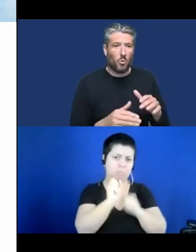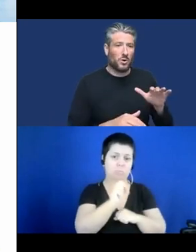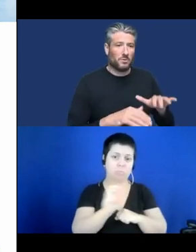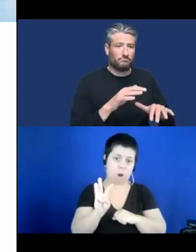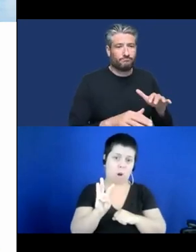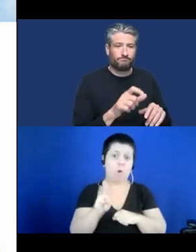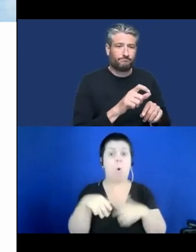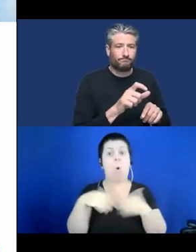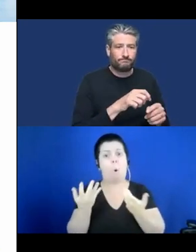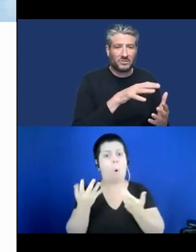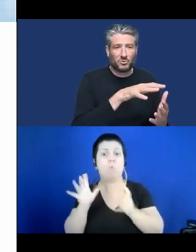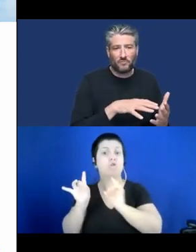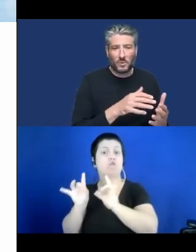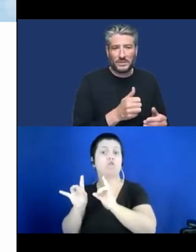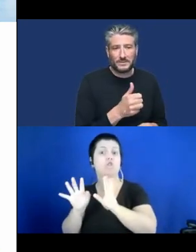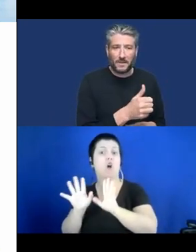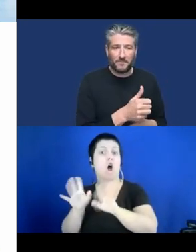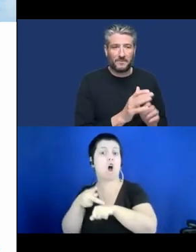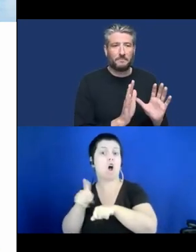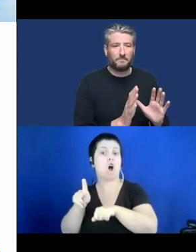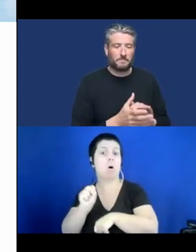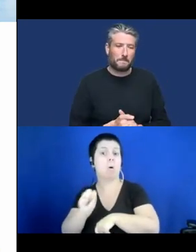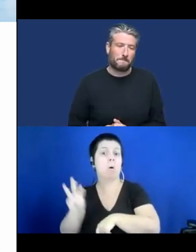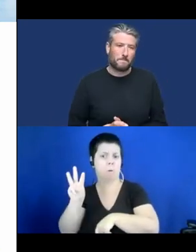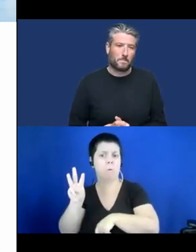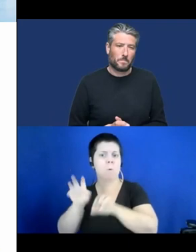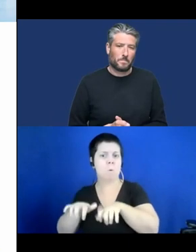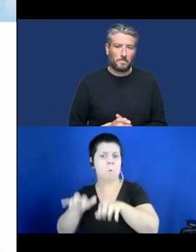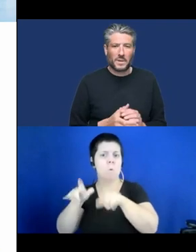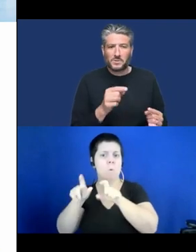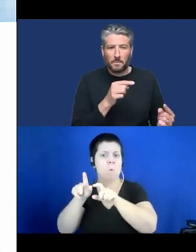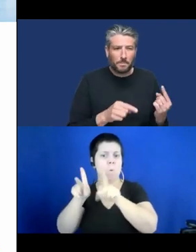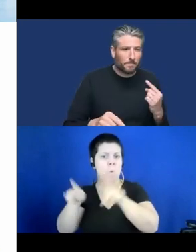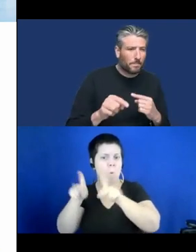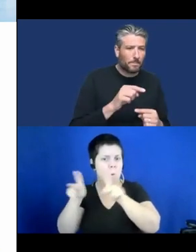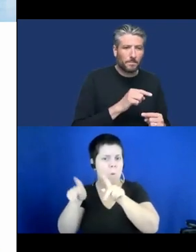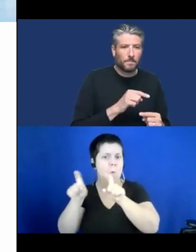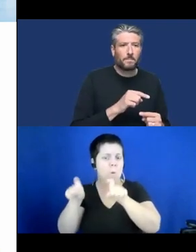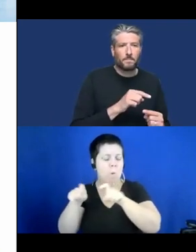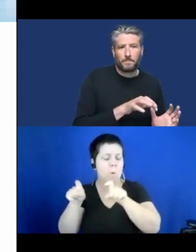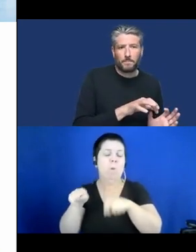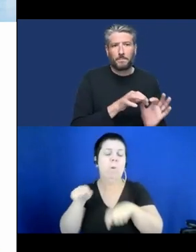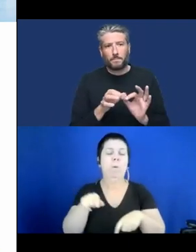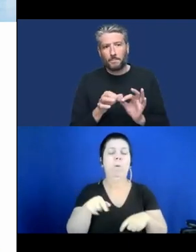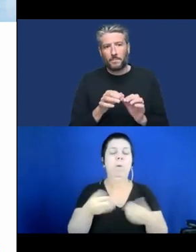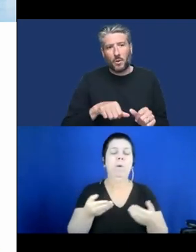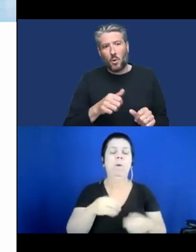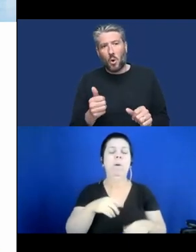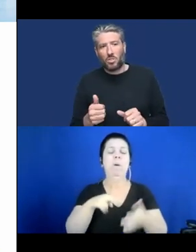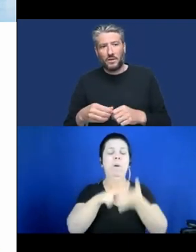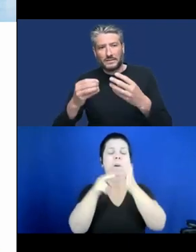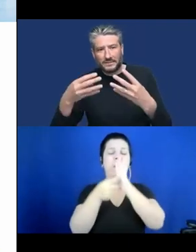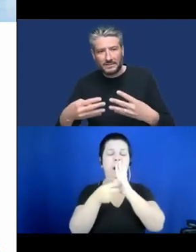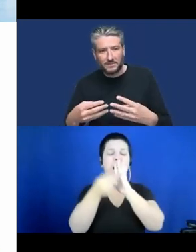That means that this product has to work together with other systems and products in the ecosystem